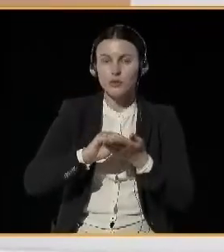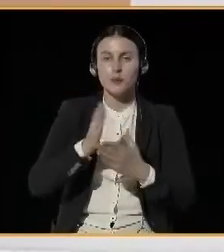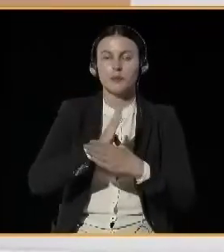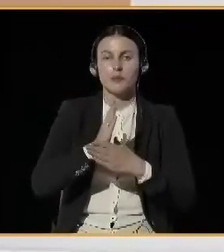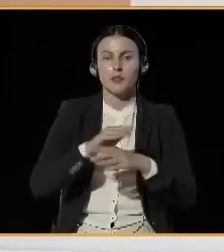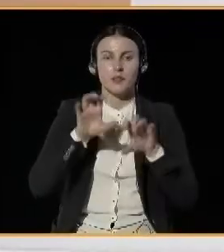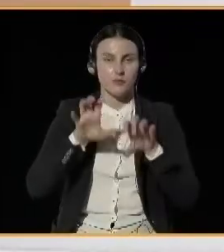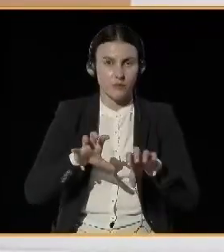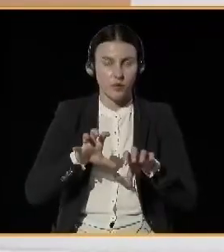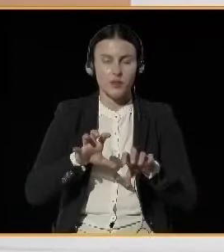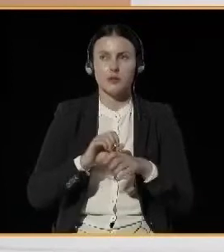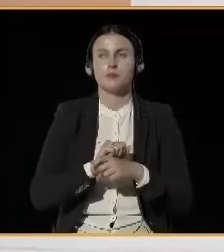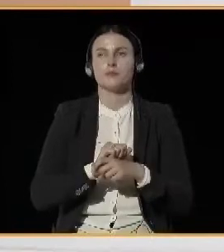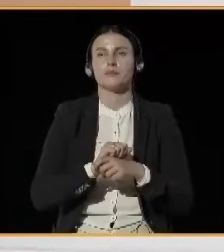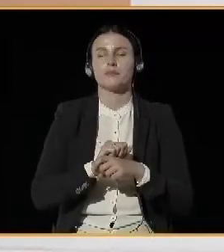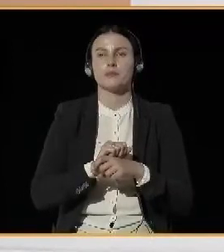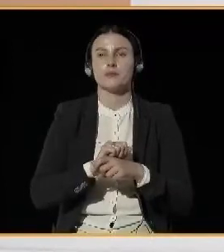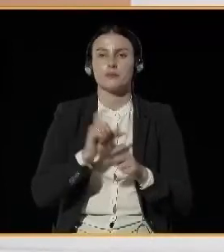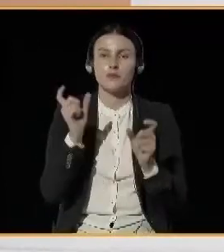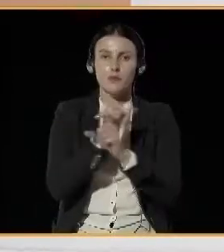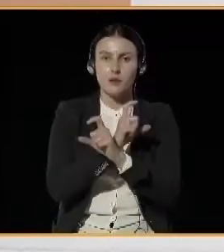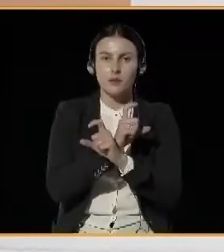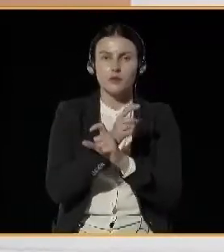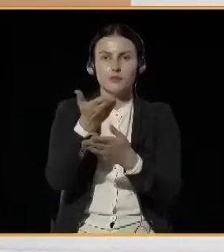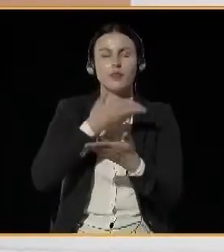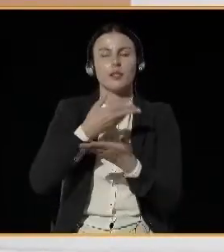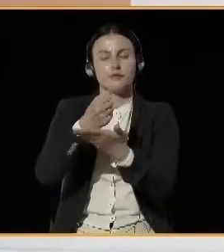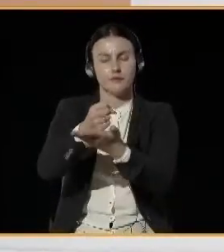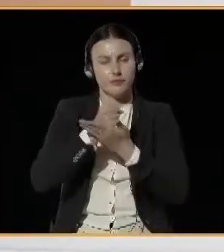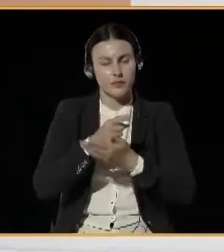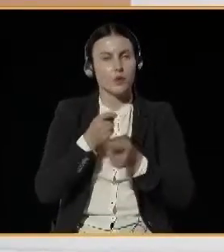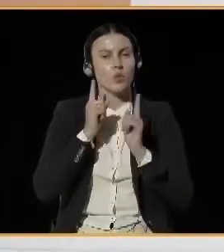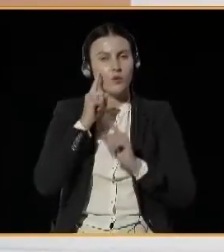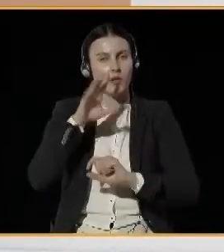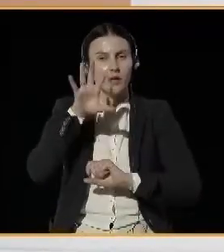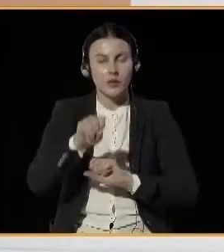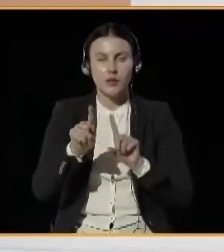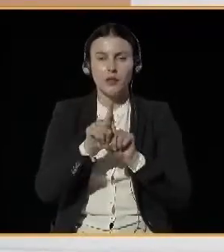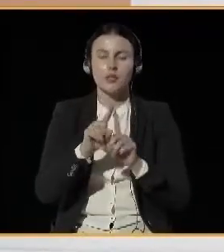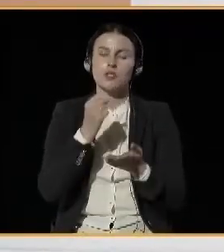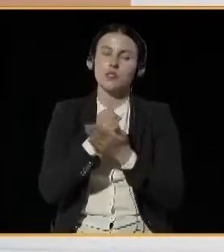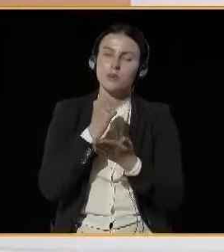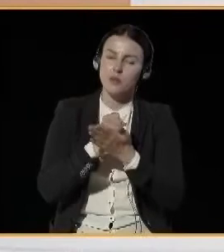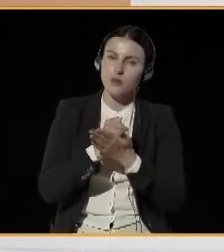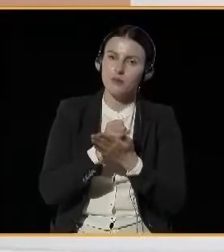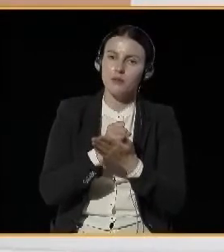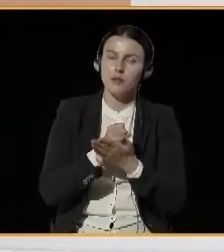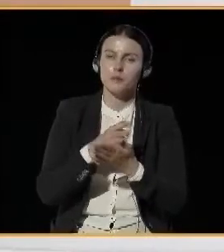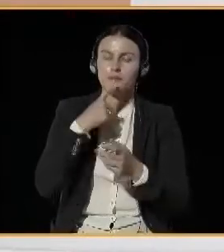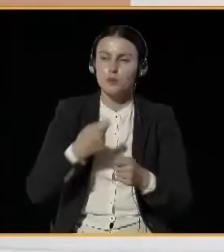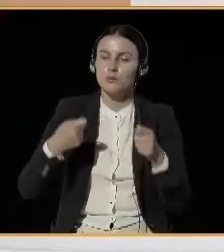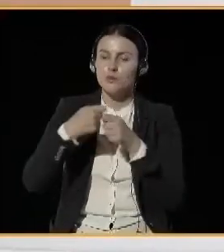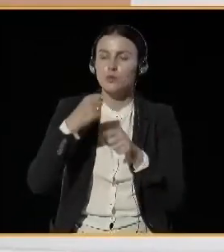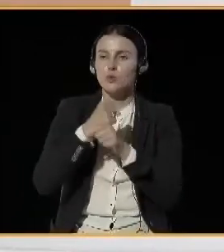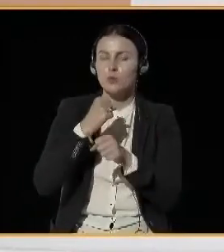states with particular emphasis on the subject of social participation in urban renewal and improvement of the